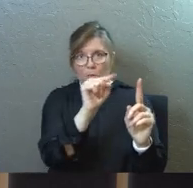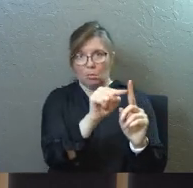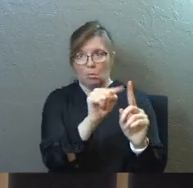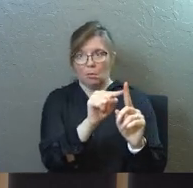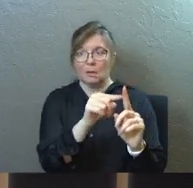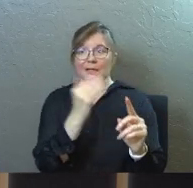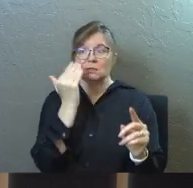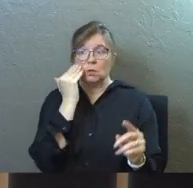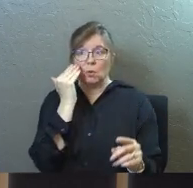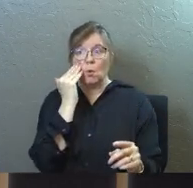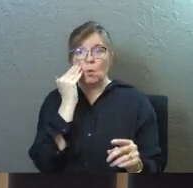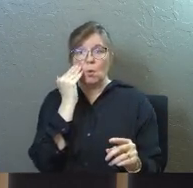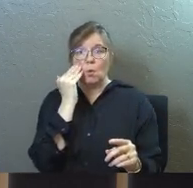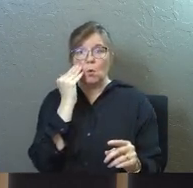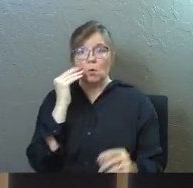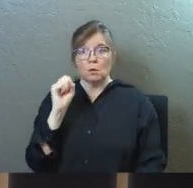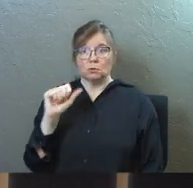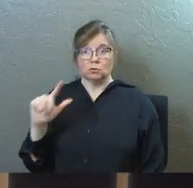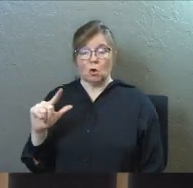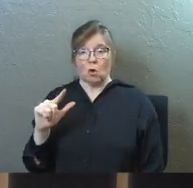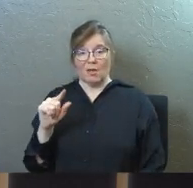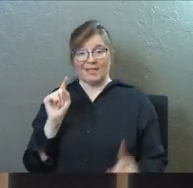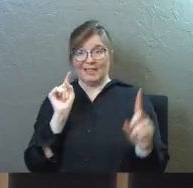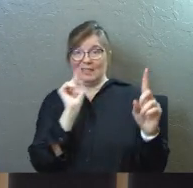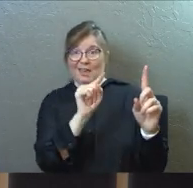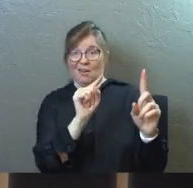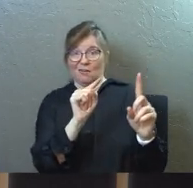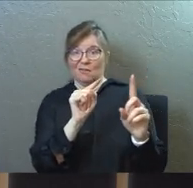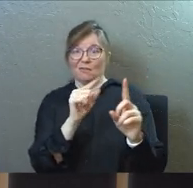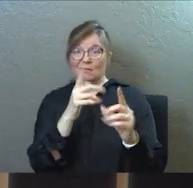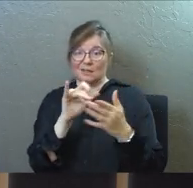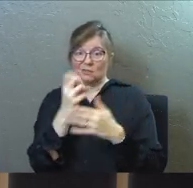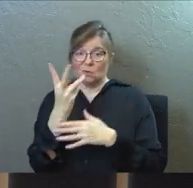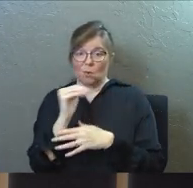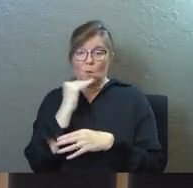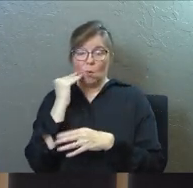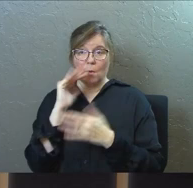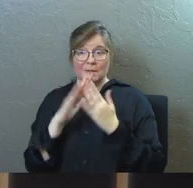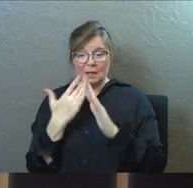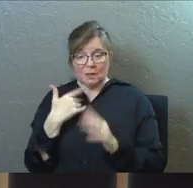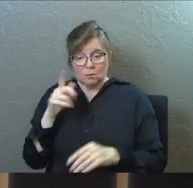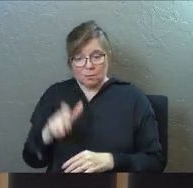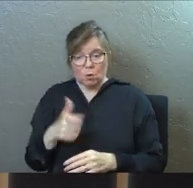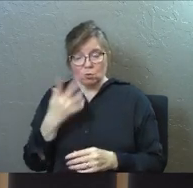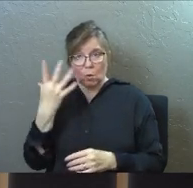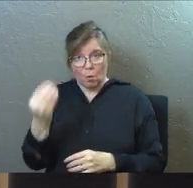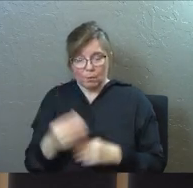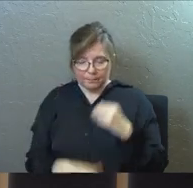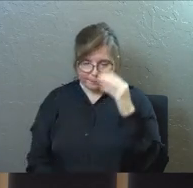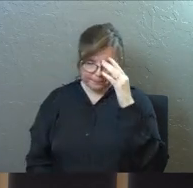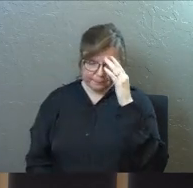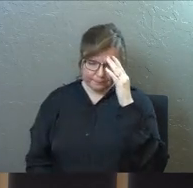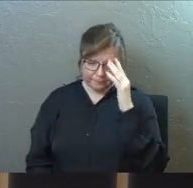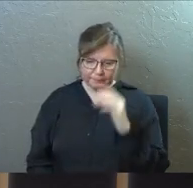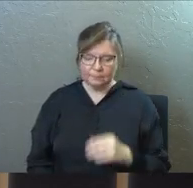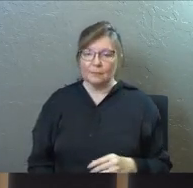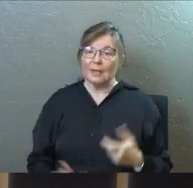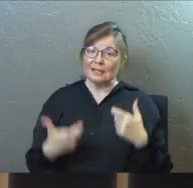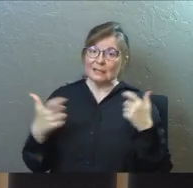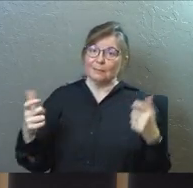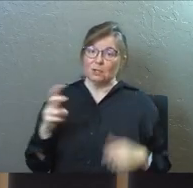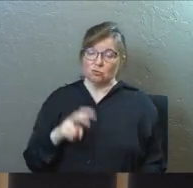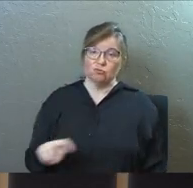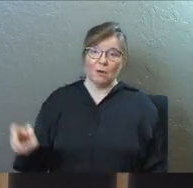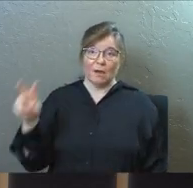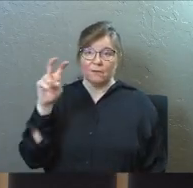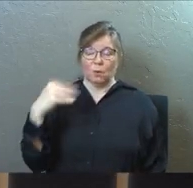he knows that Saul is up there, he's back at his hometown, because that's where he was supposed to go, and it's a big